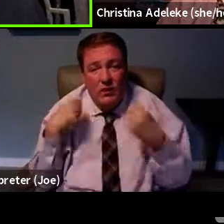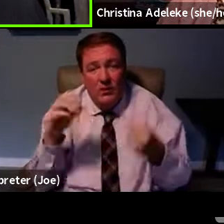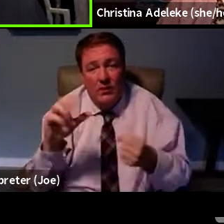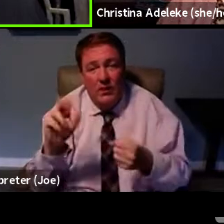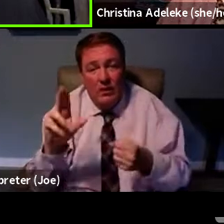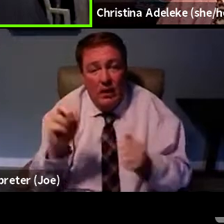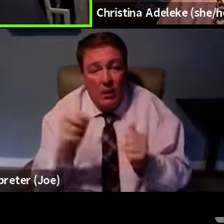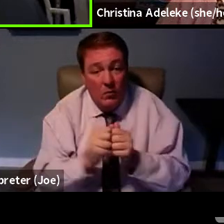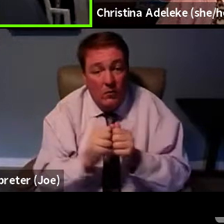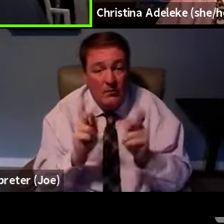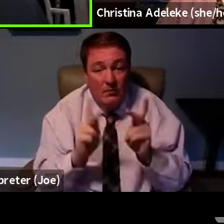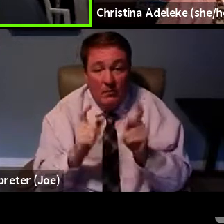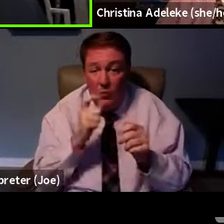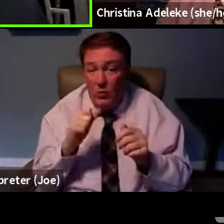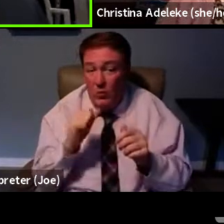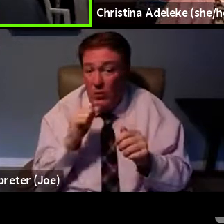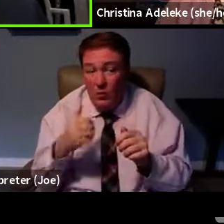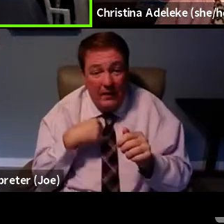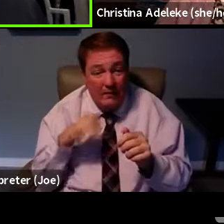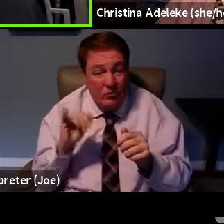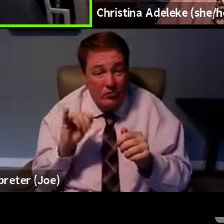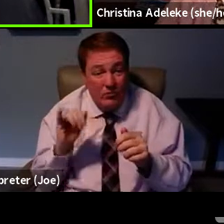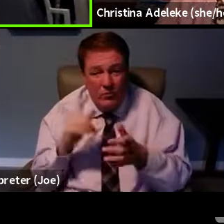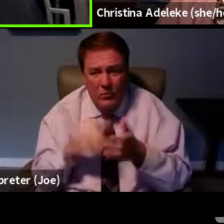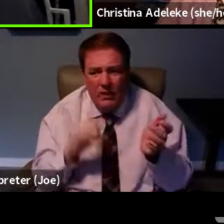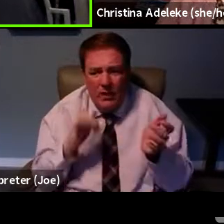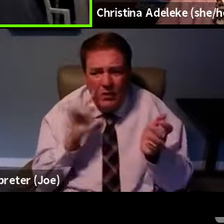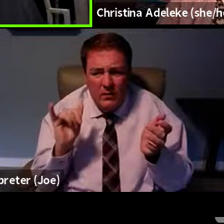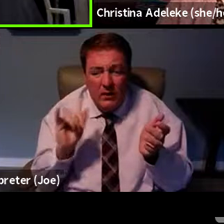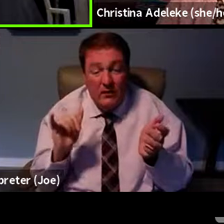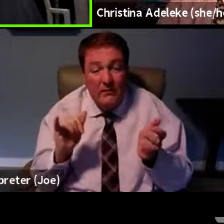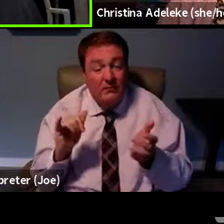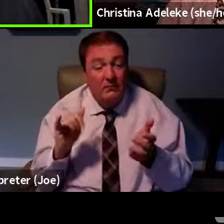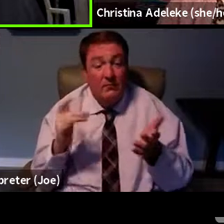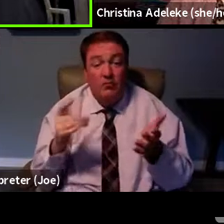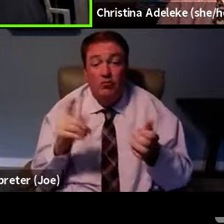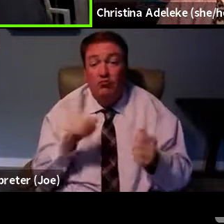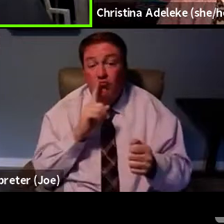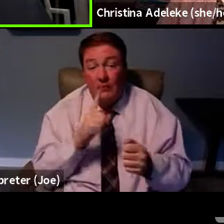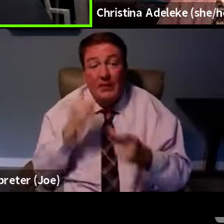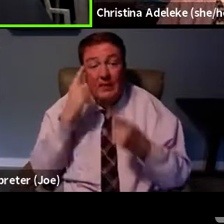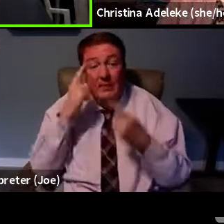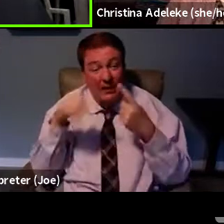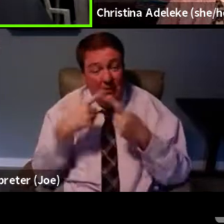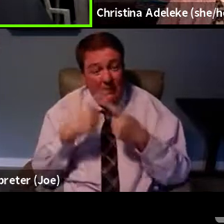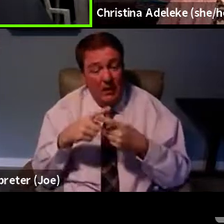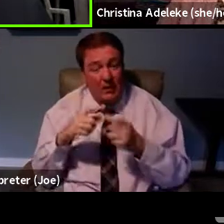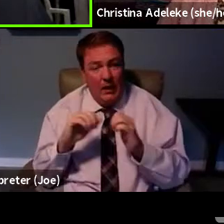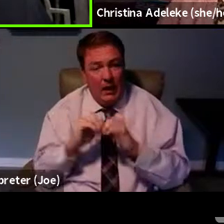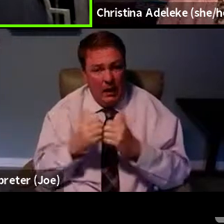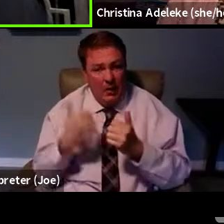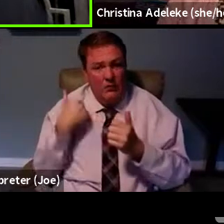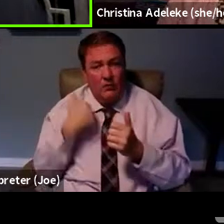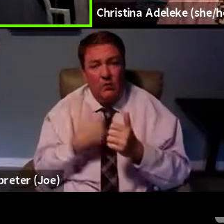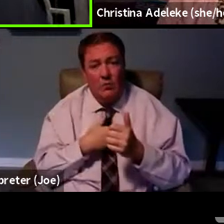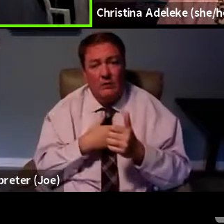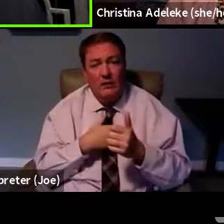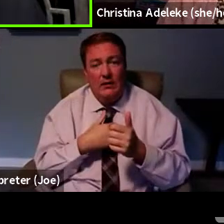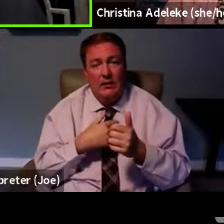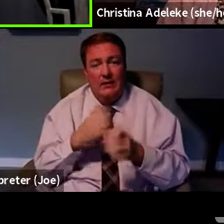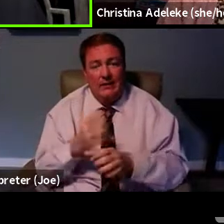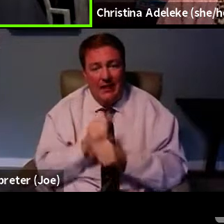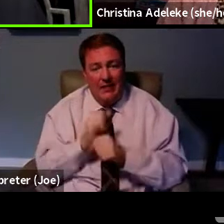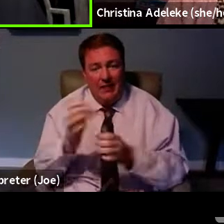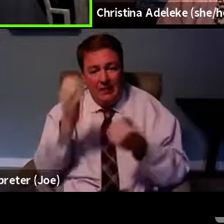who are not insured. What does that really look like? I mean, to really think about how do you get that into the hands of